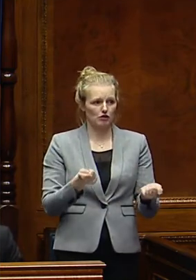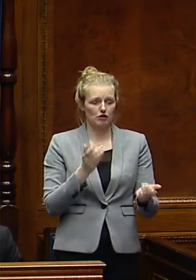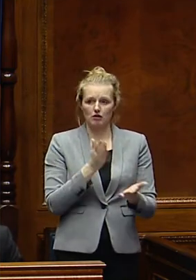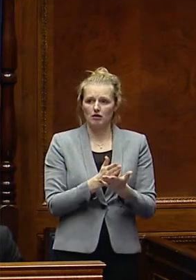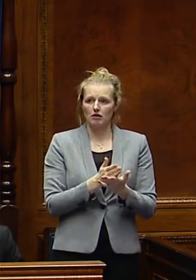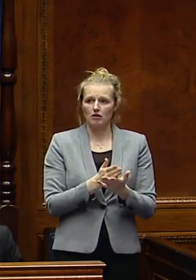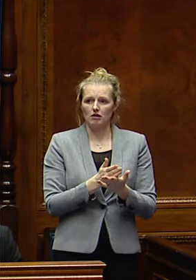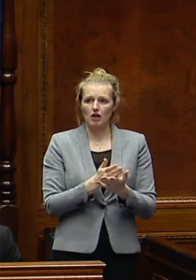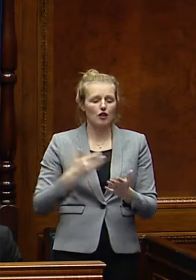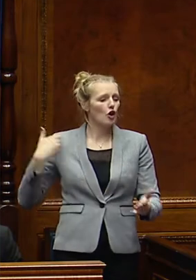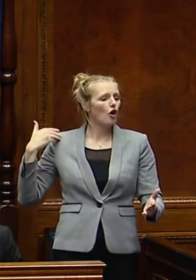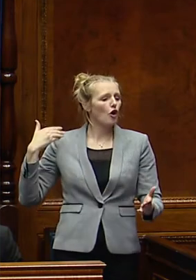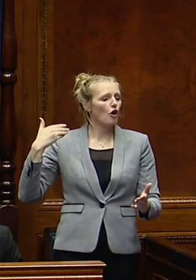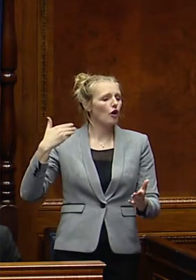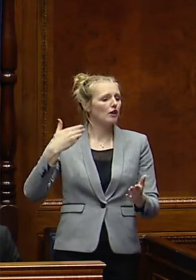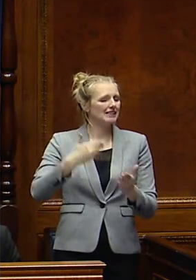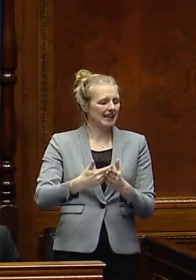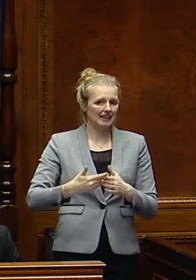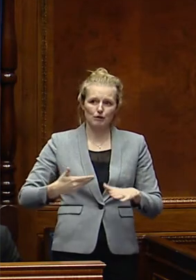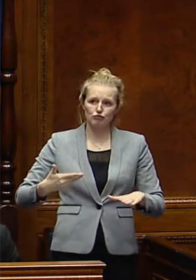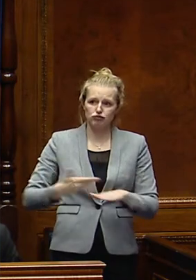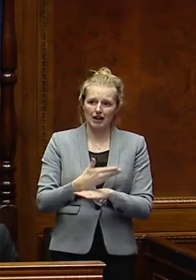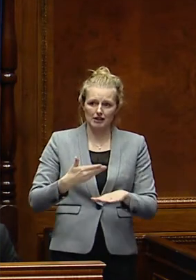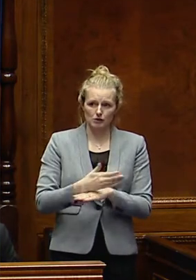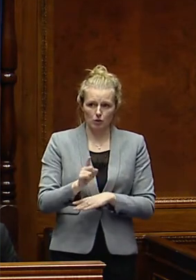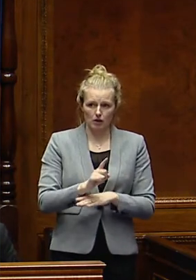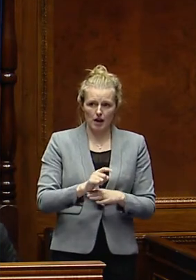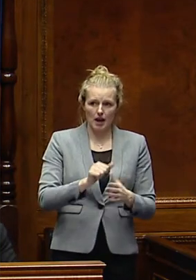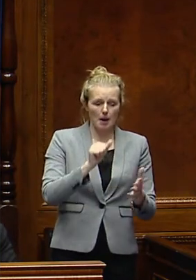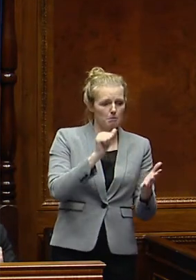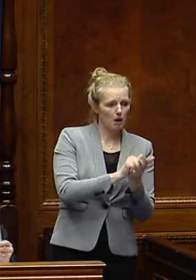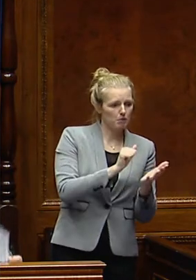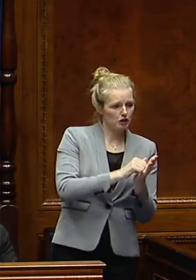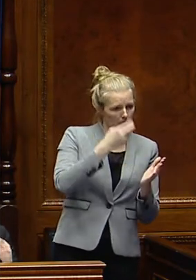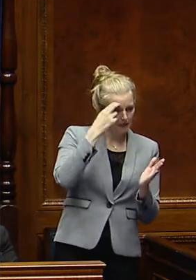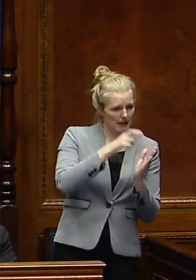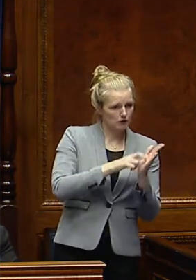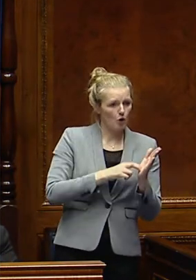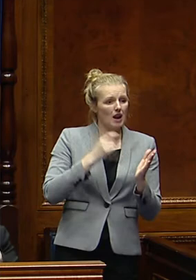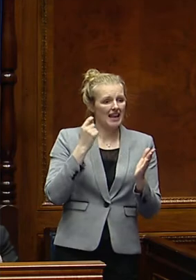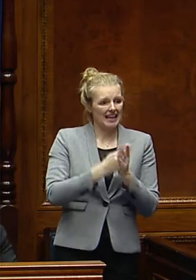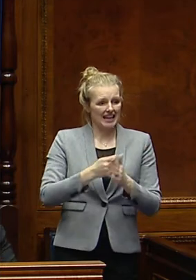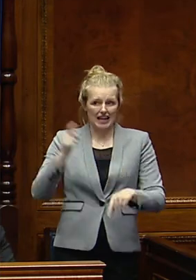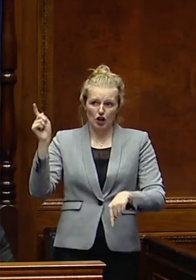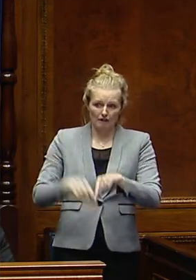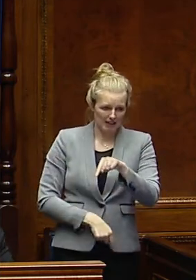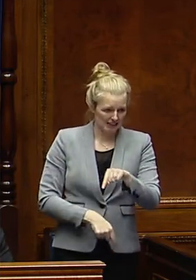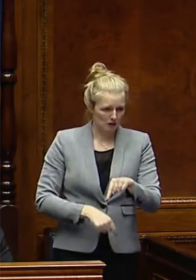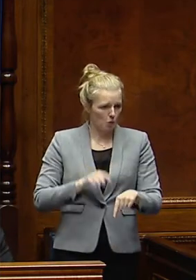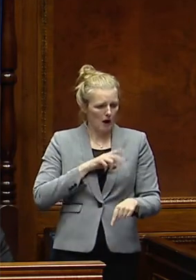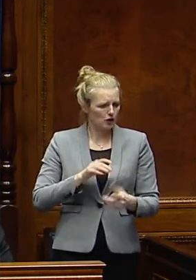away with the long-standing custom and practice of publishing the names of those legally convicted of benefit fraud in Northern Ireland?